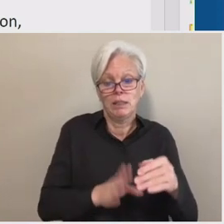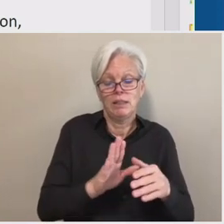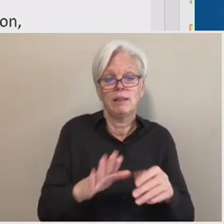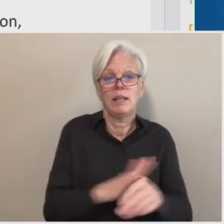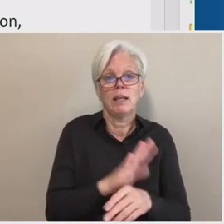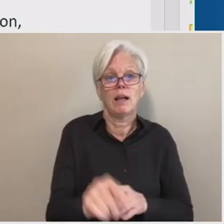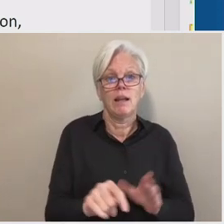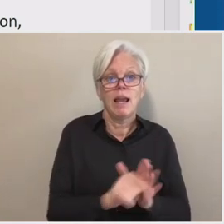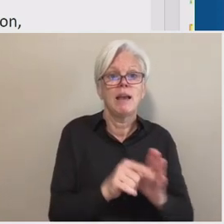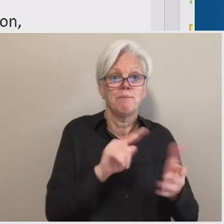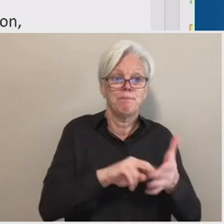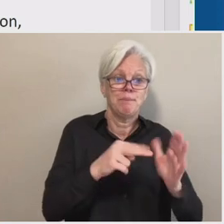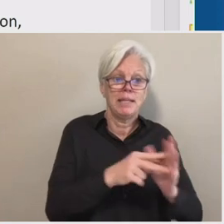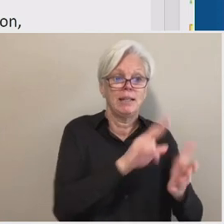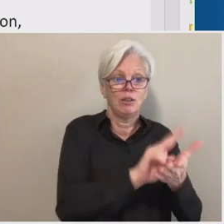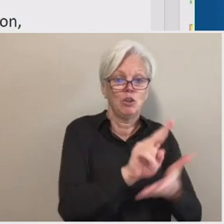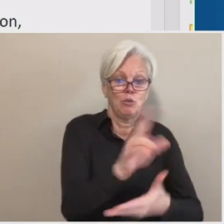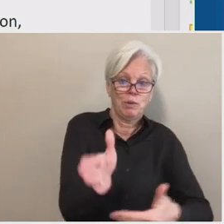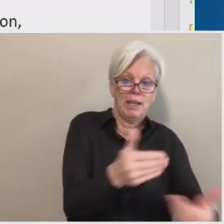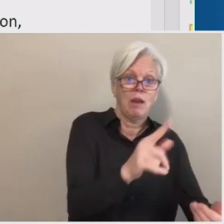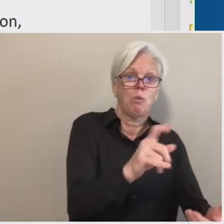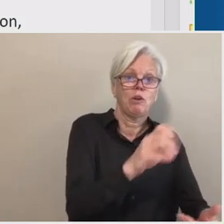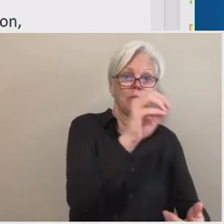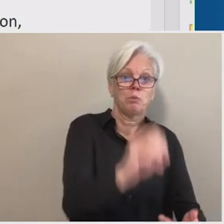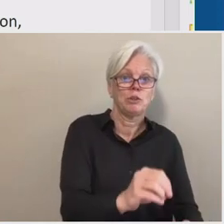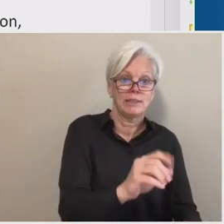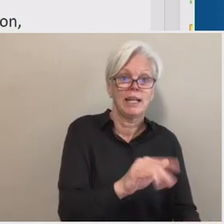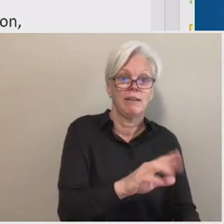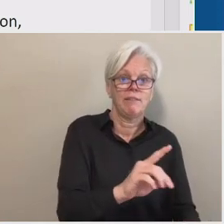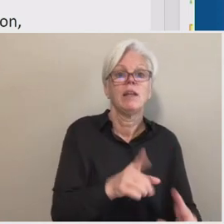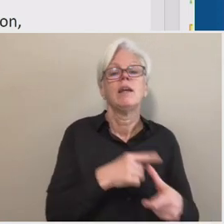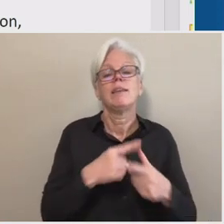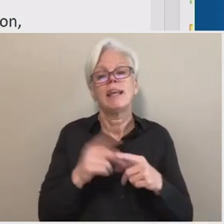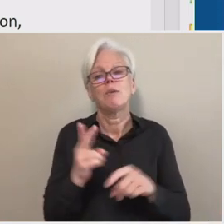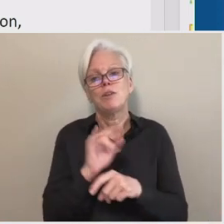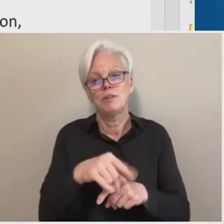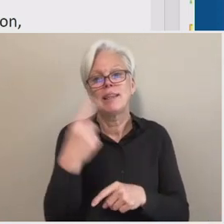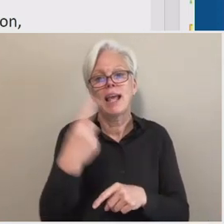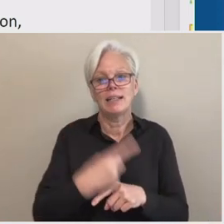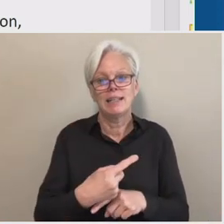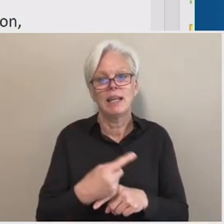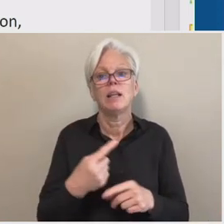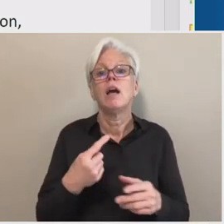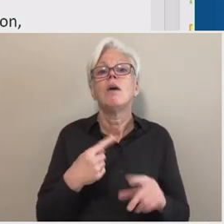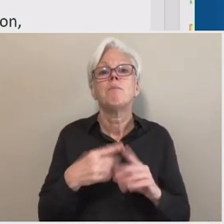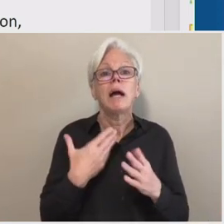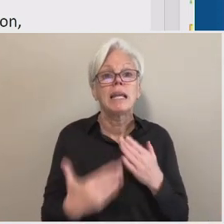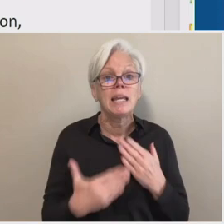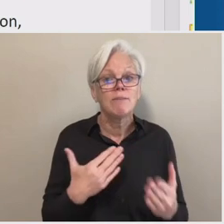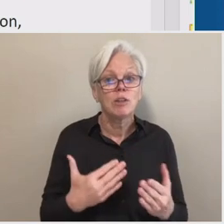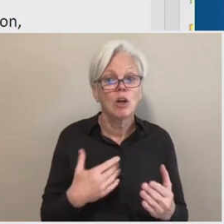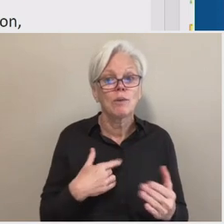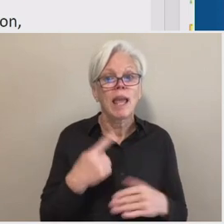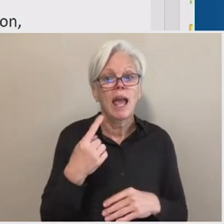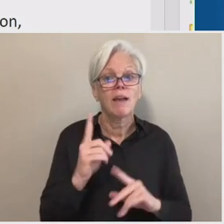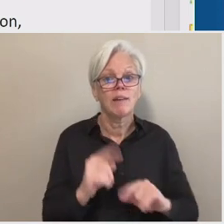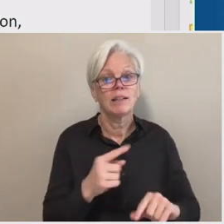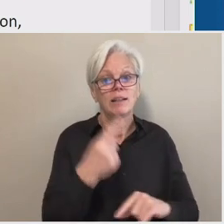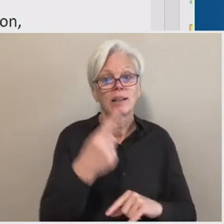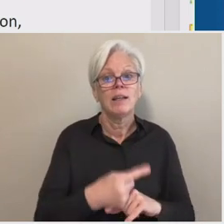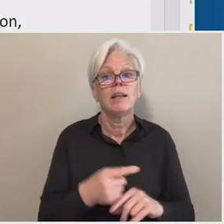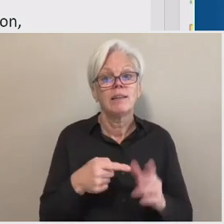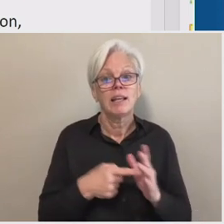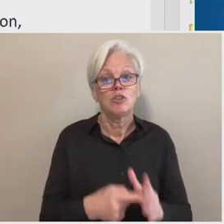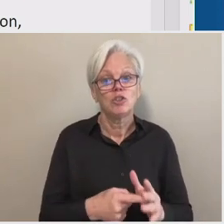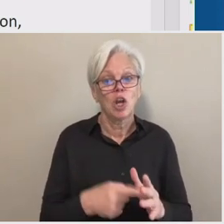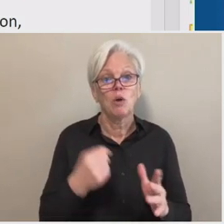earn a hundred percent of their aid, um, then they would use that date. But if they had, even though they had attendance dates that showed the student completed far